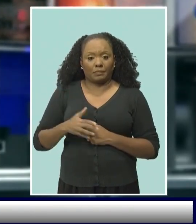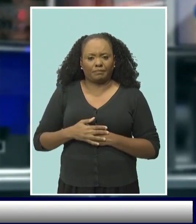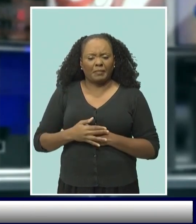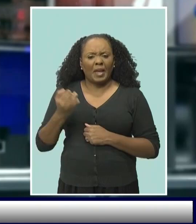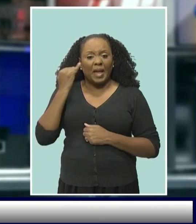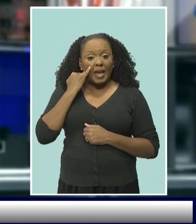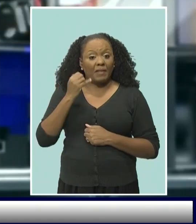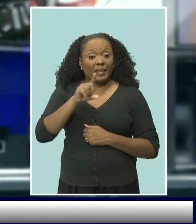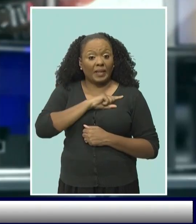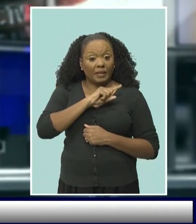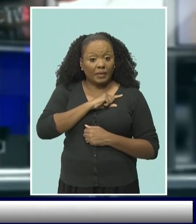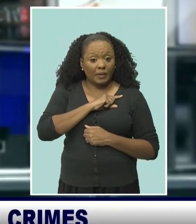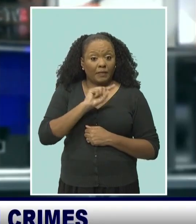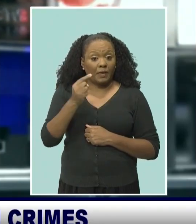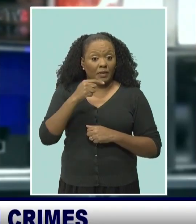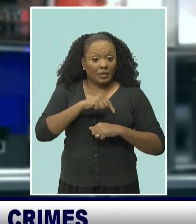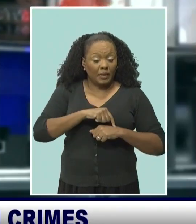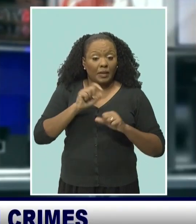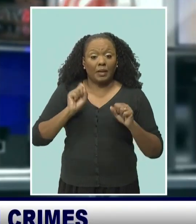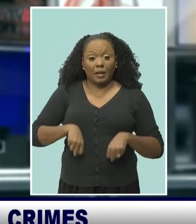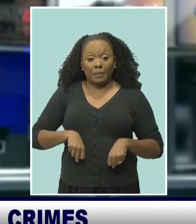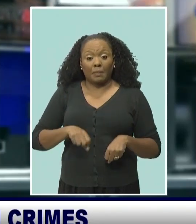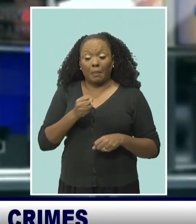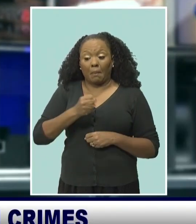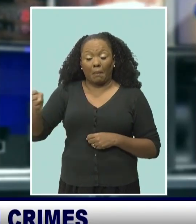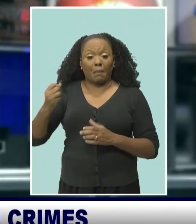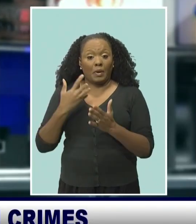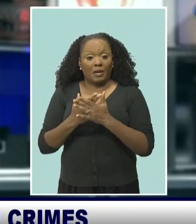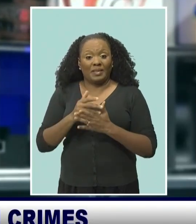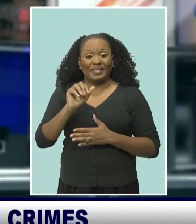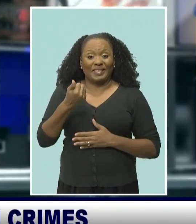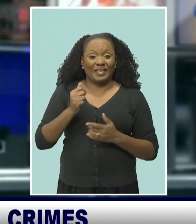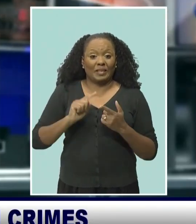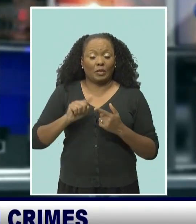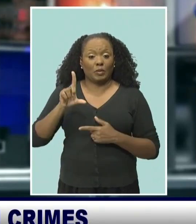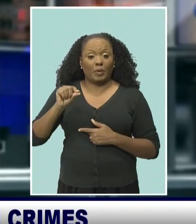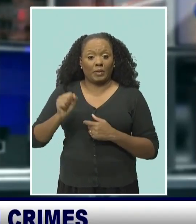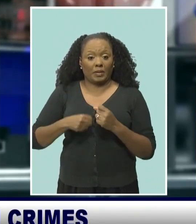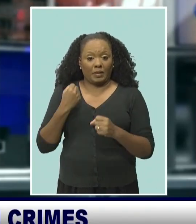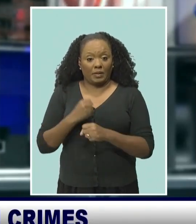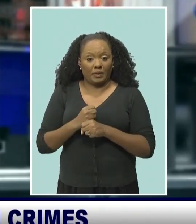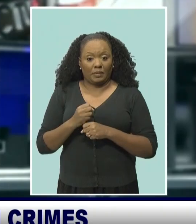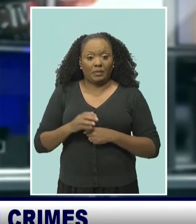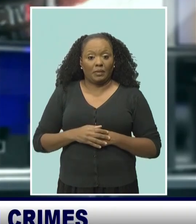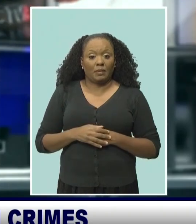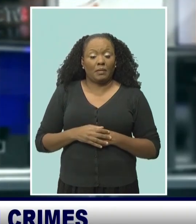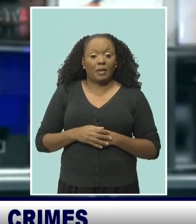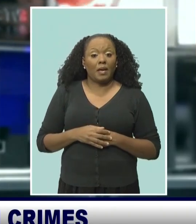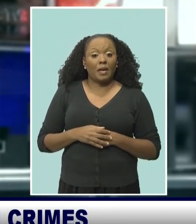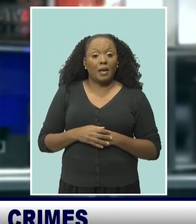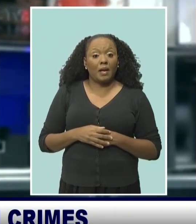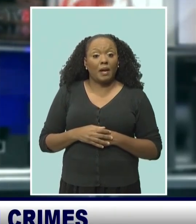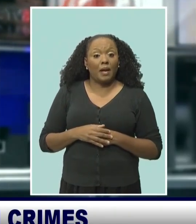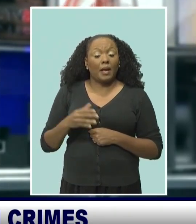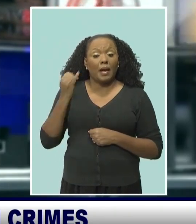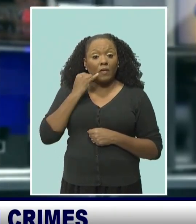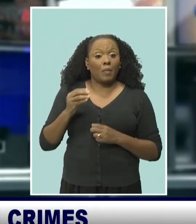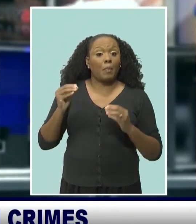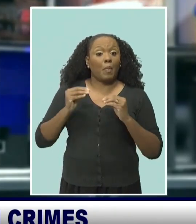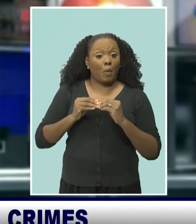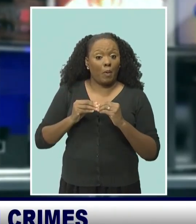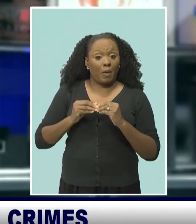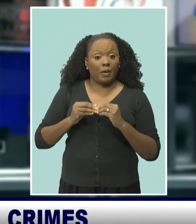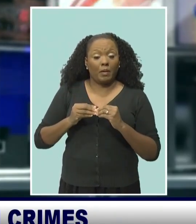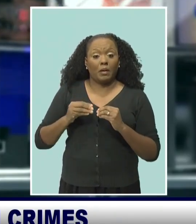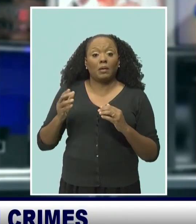first offense could face anywhere between 10 and 20 years behind bars. Subsequent offenses will attract no fewer than 20